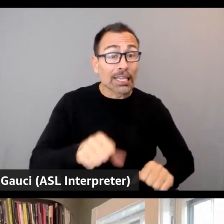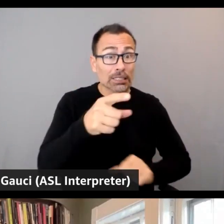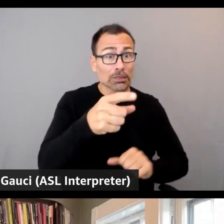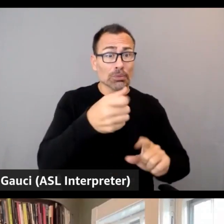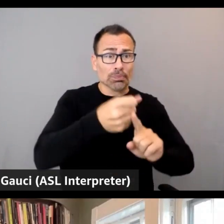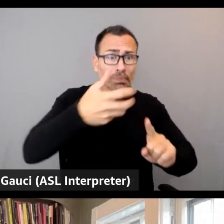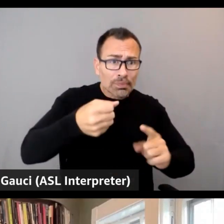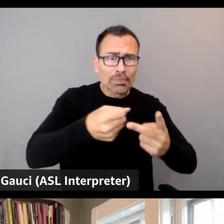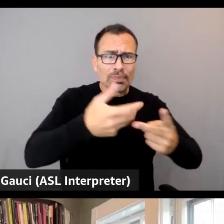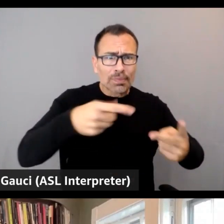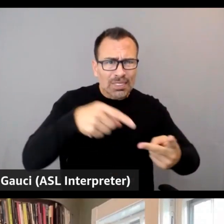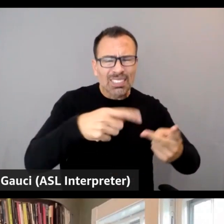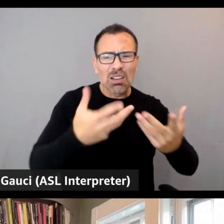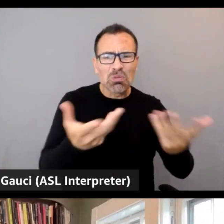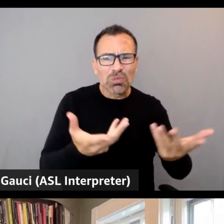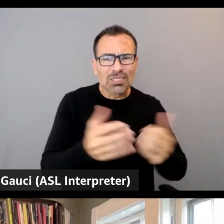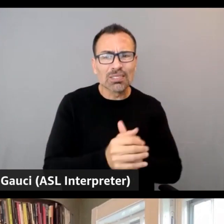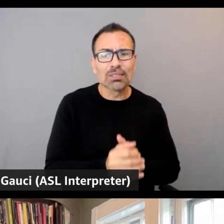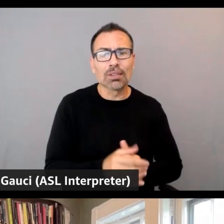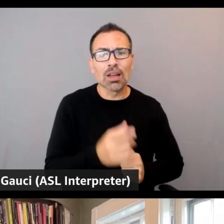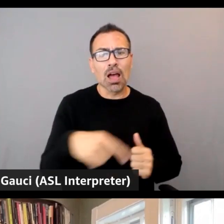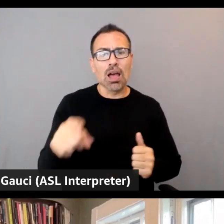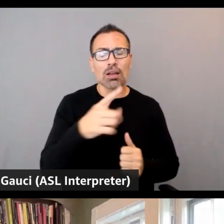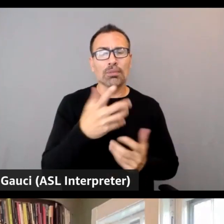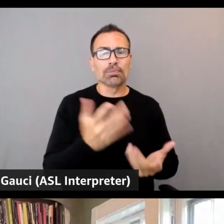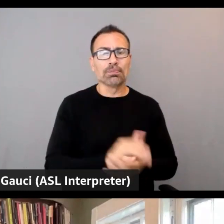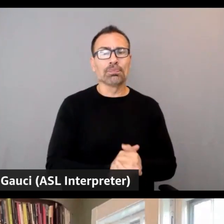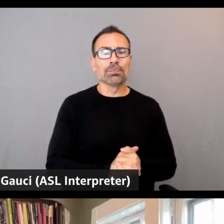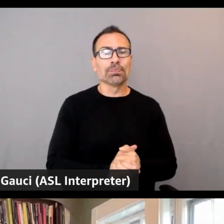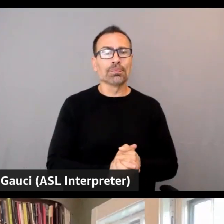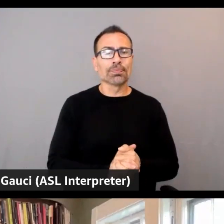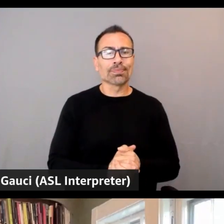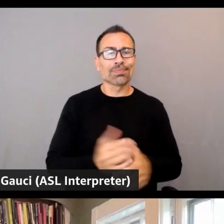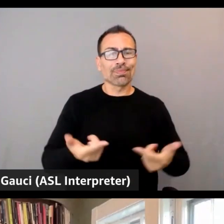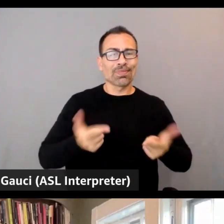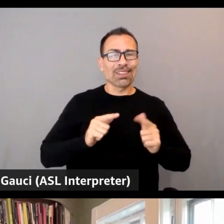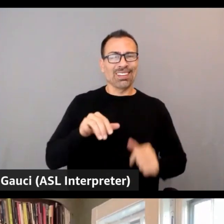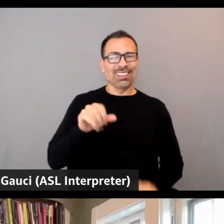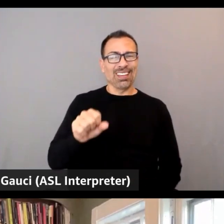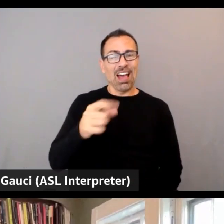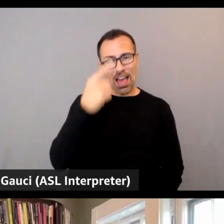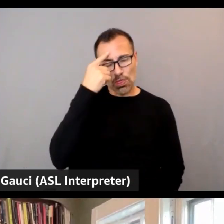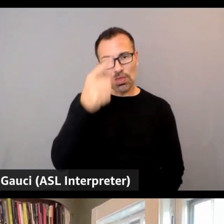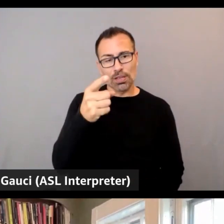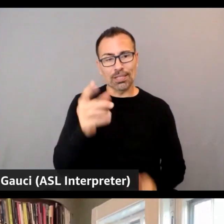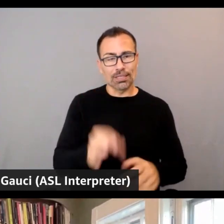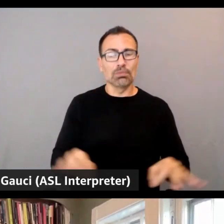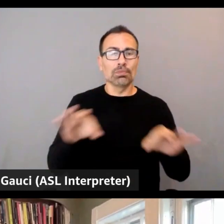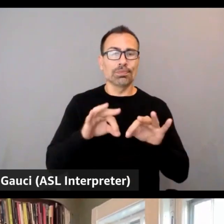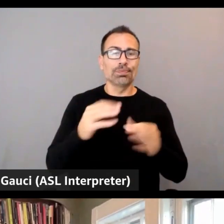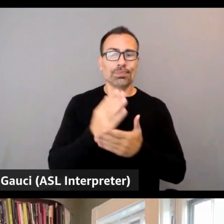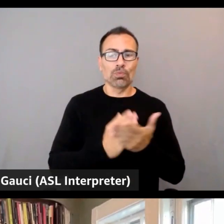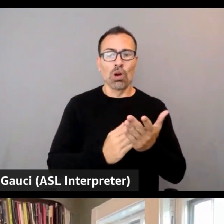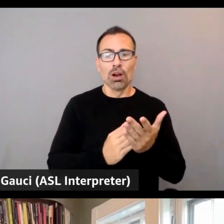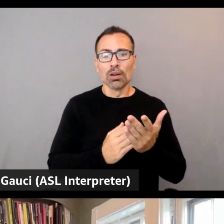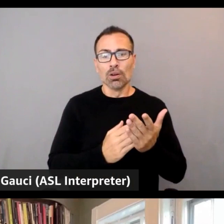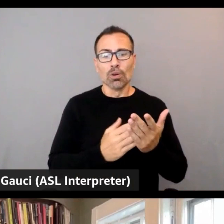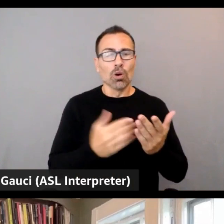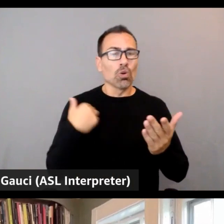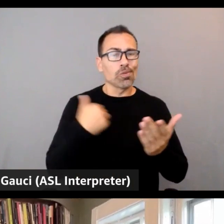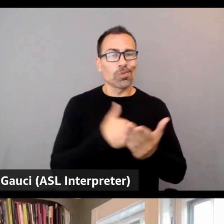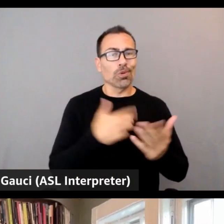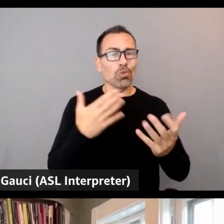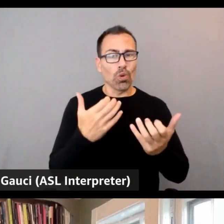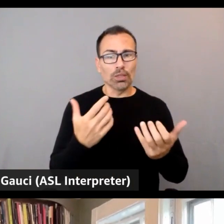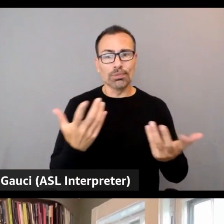like generative AI and foundation model is and where all the buzz is? Yeah, I actually think that's a really important piece of what we want to do.